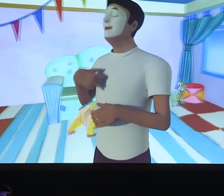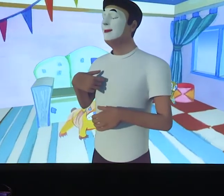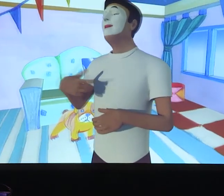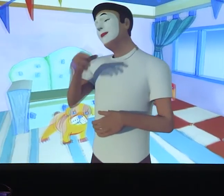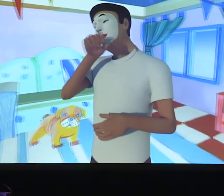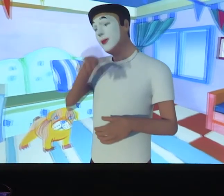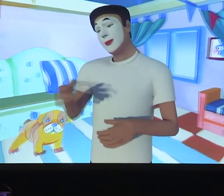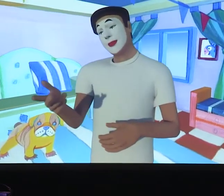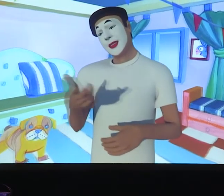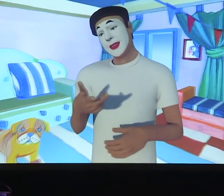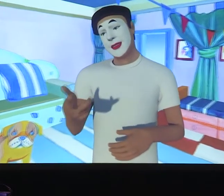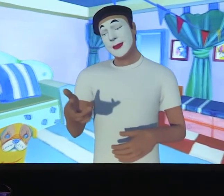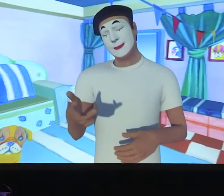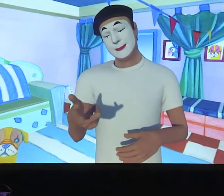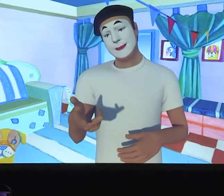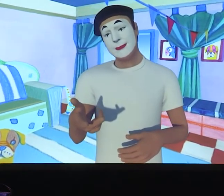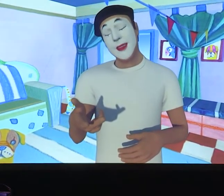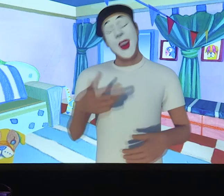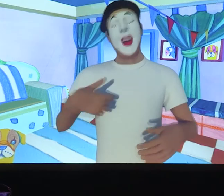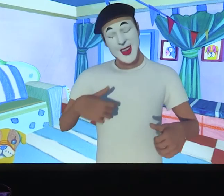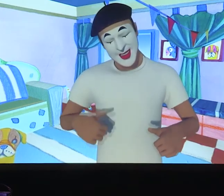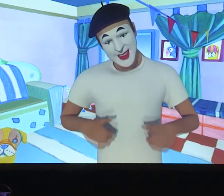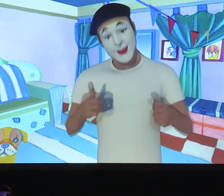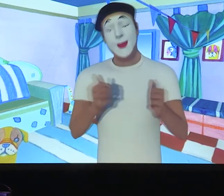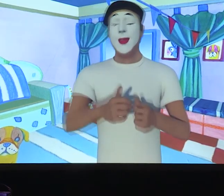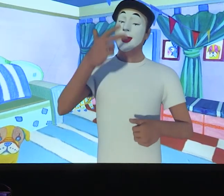the bird wouldn't stop singing, until they all got fed.